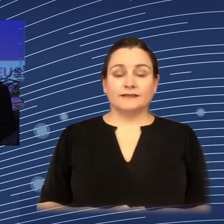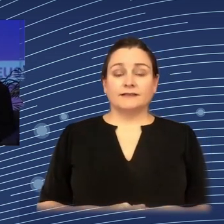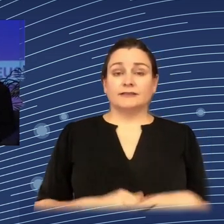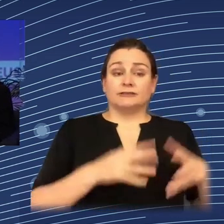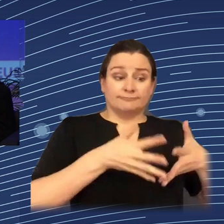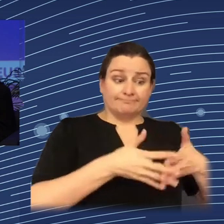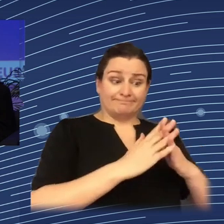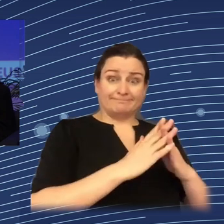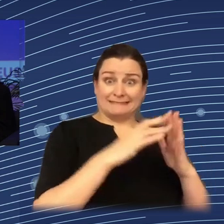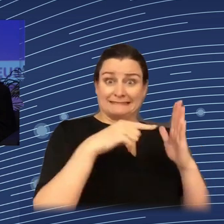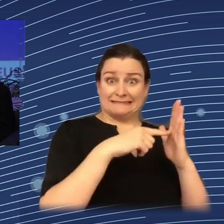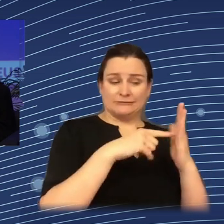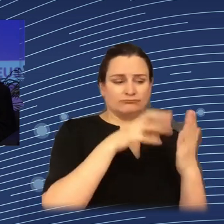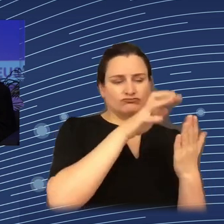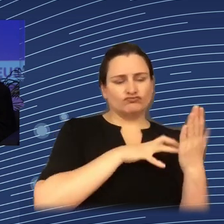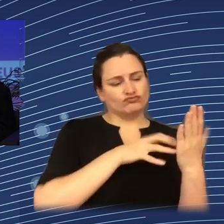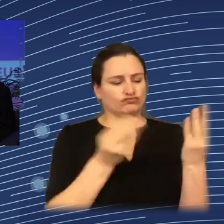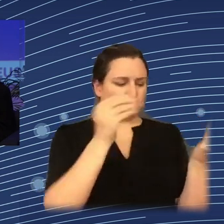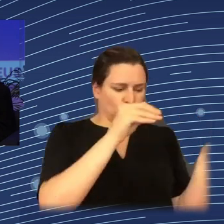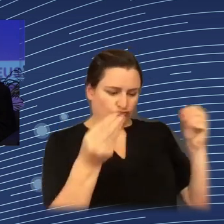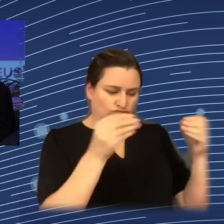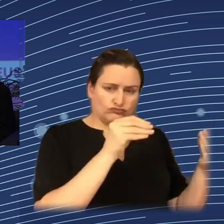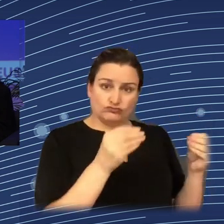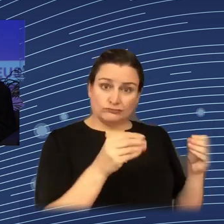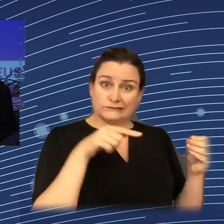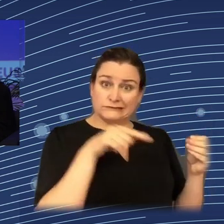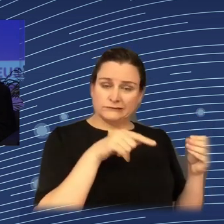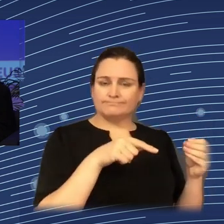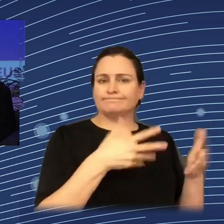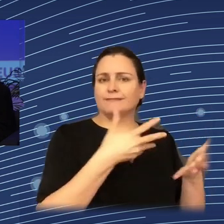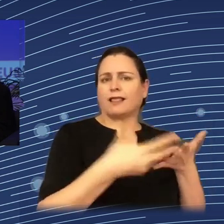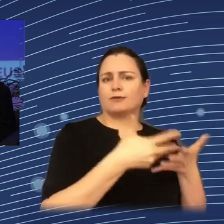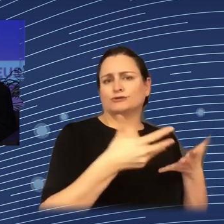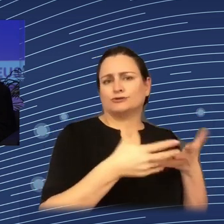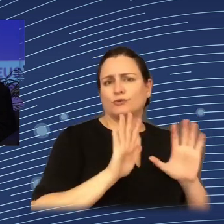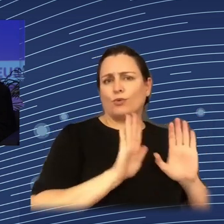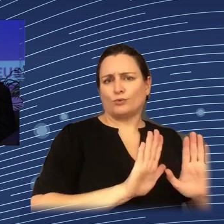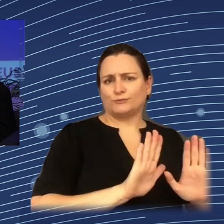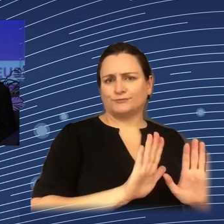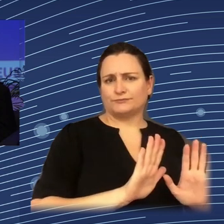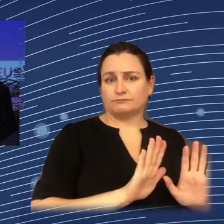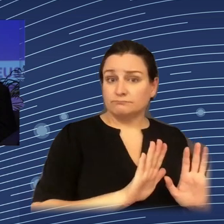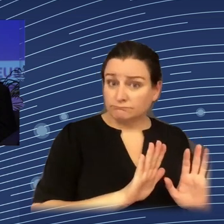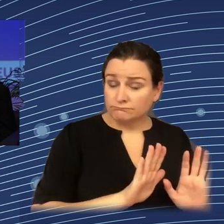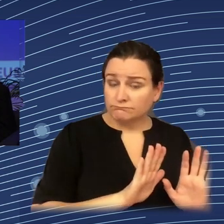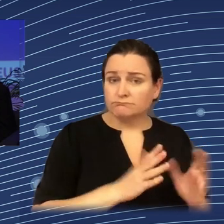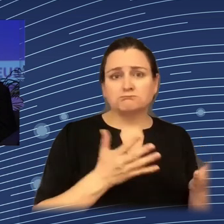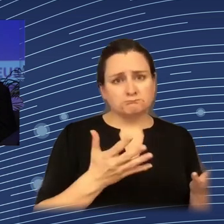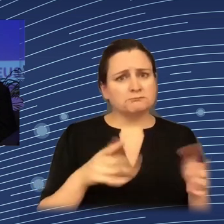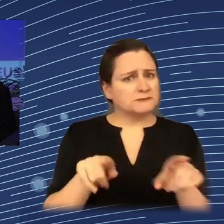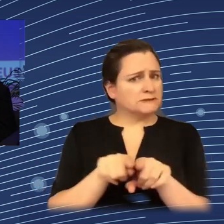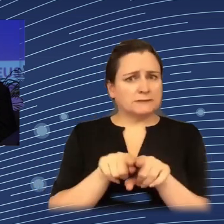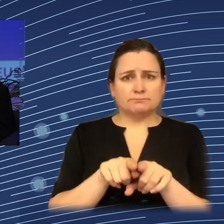It is a different language in the same way that, and it needs to be learned in the same way as we learn any new